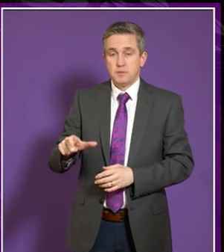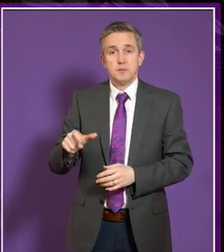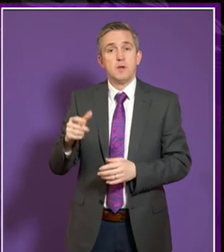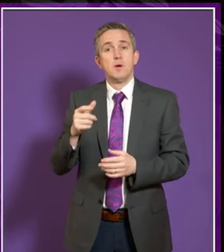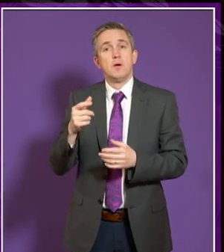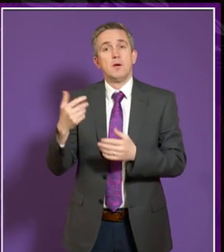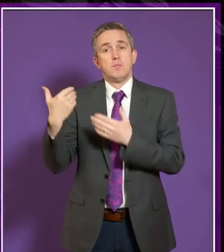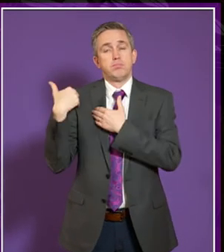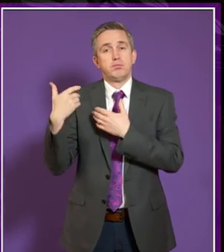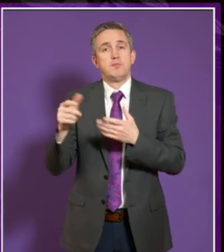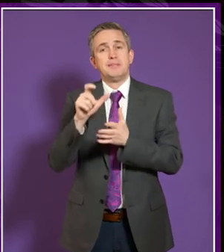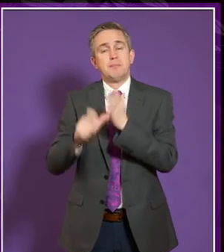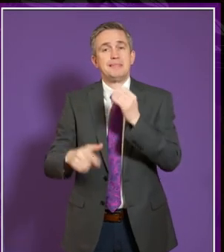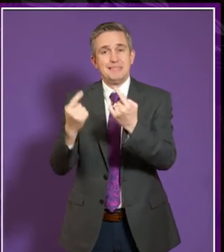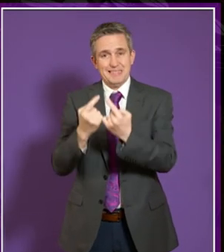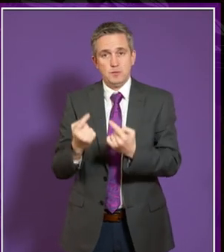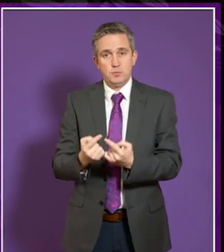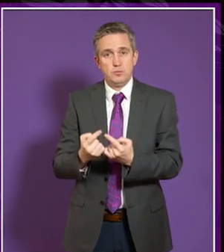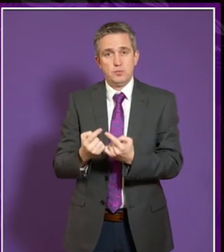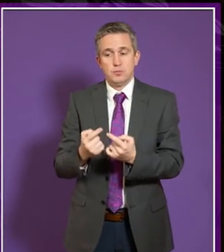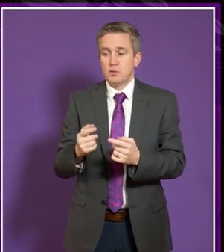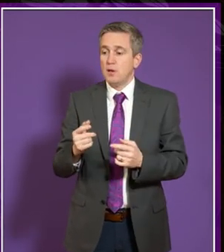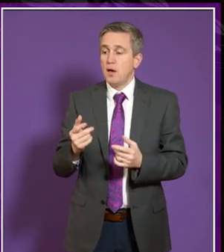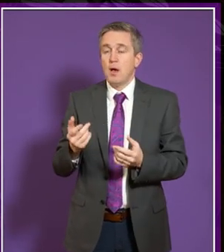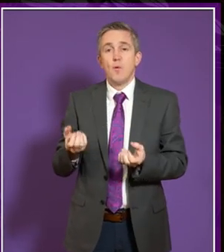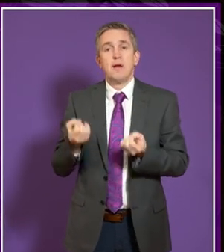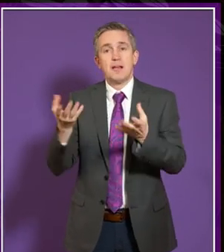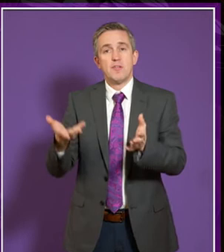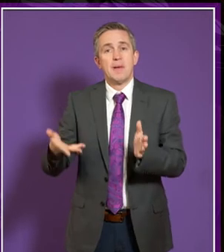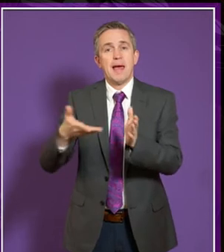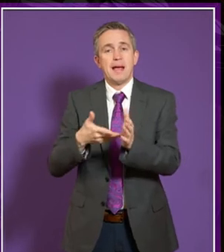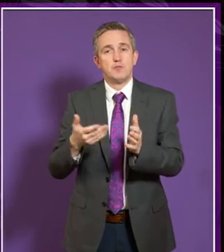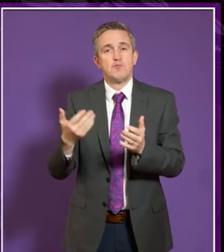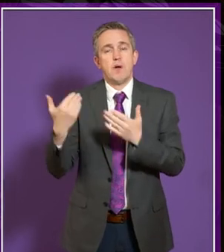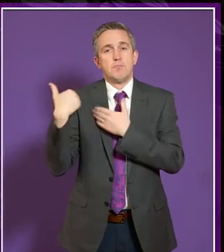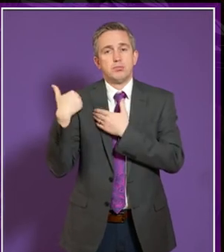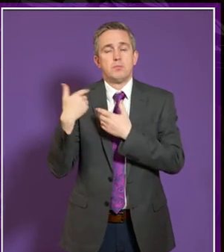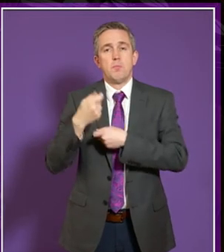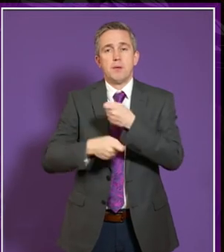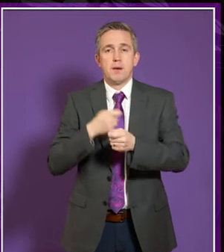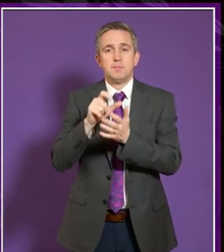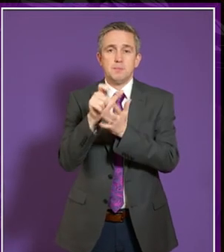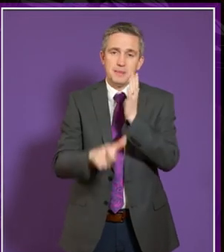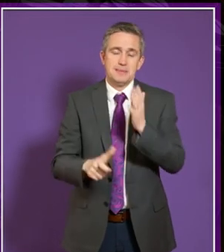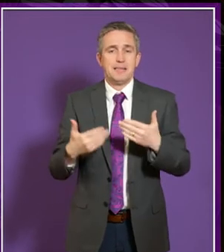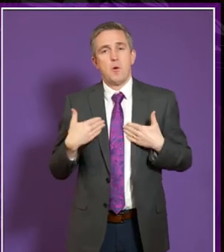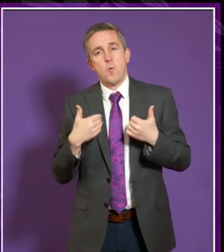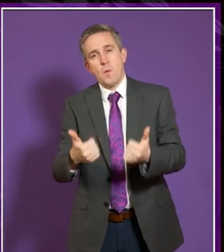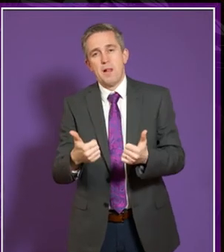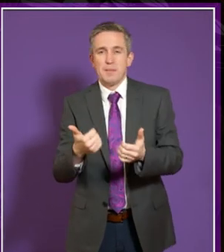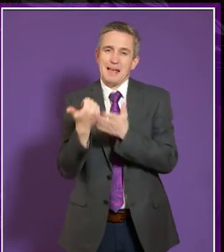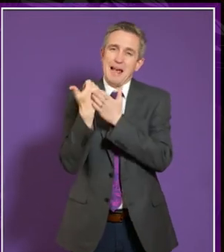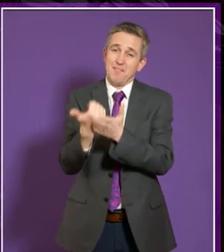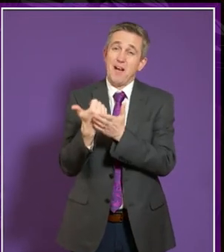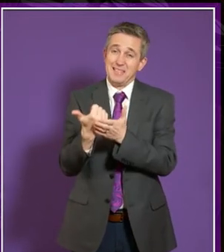considering extending their role to be um disability and well-being advisors we're at very early stages